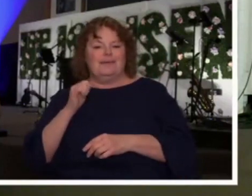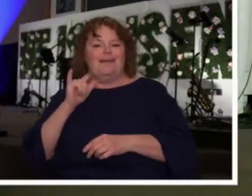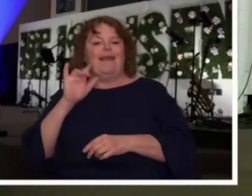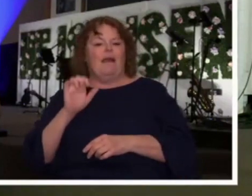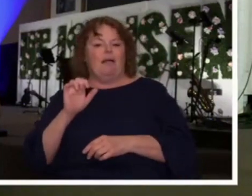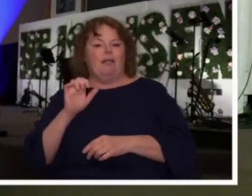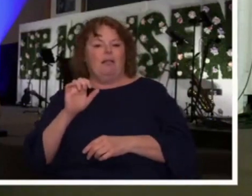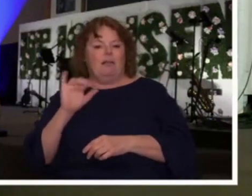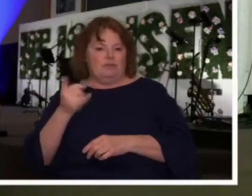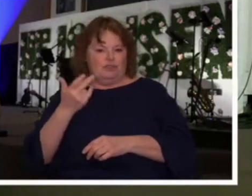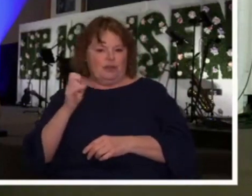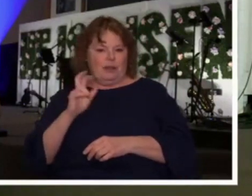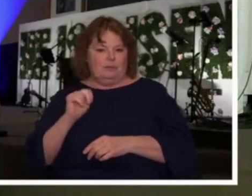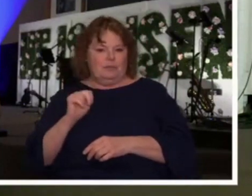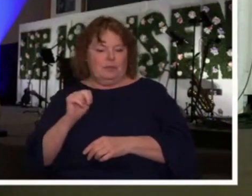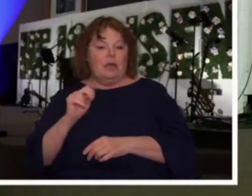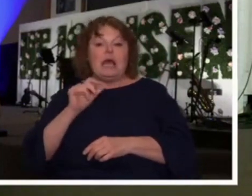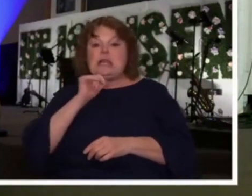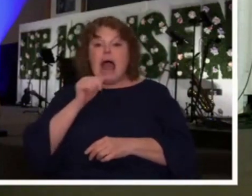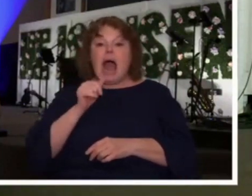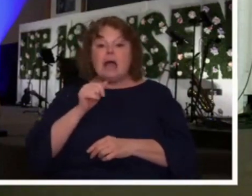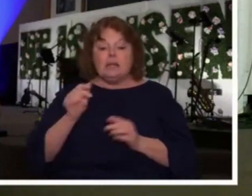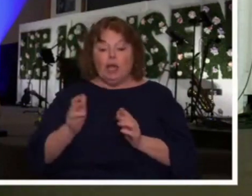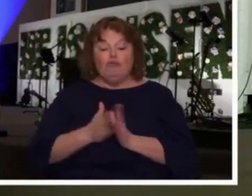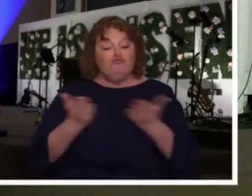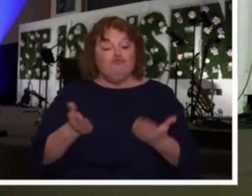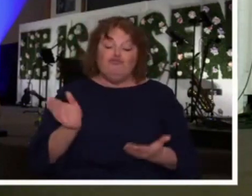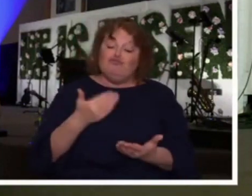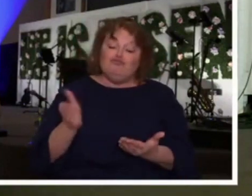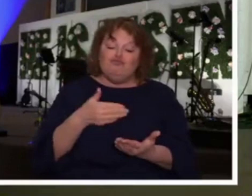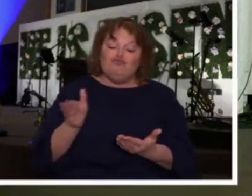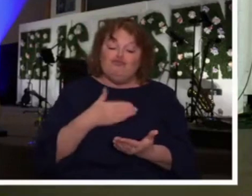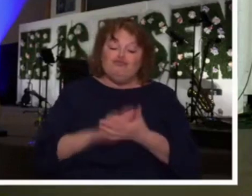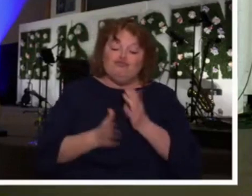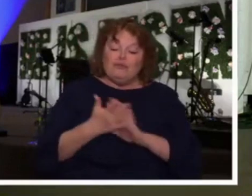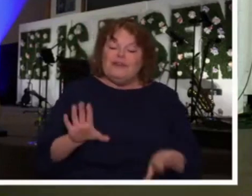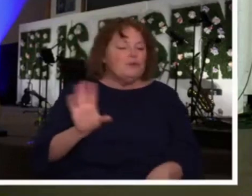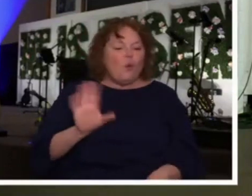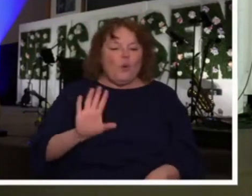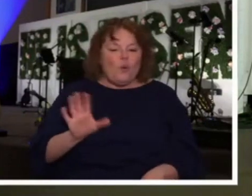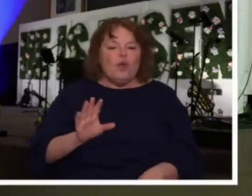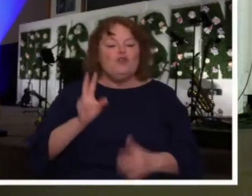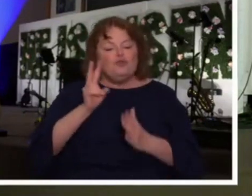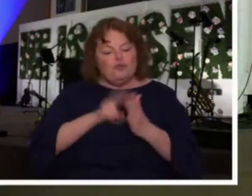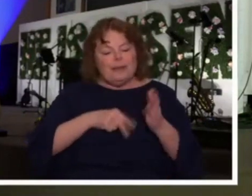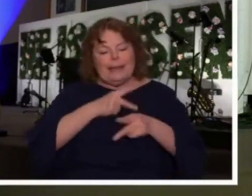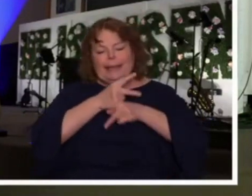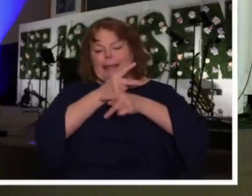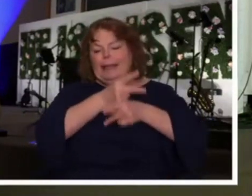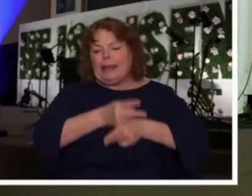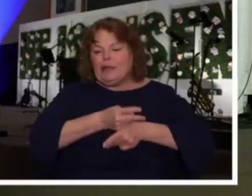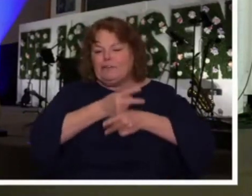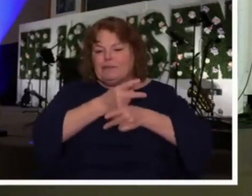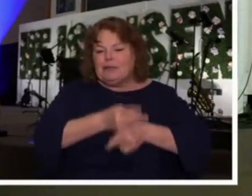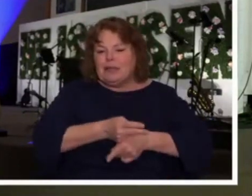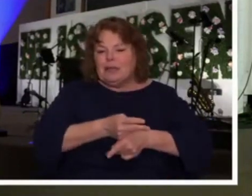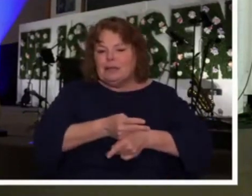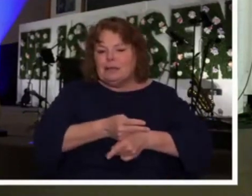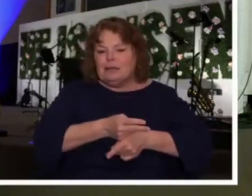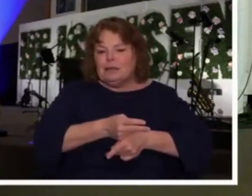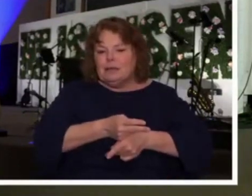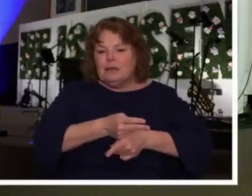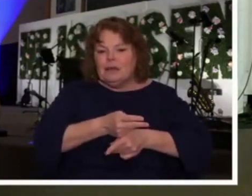book. It's not one that you read through in a night because there's so much much to it that you need to digest about how attentiveness